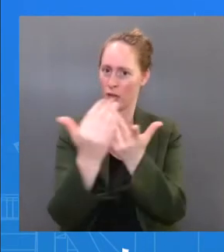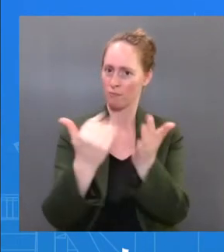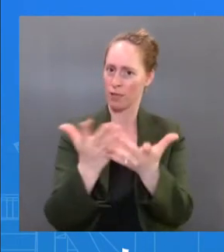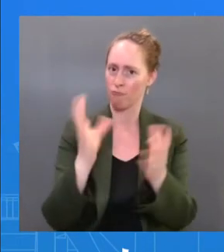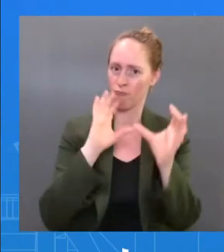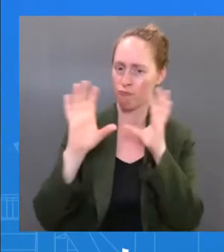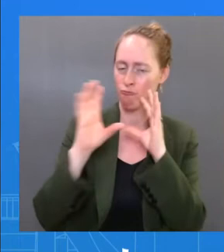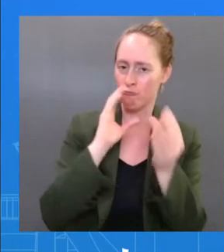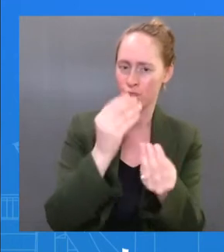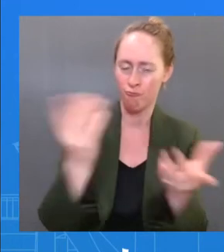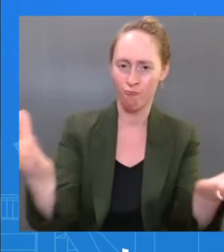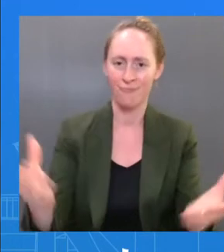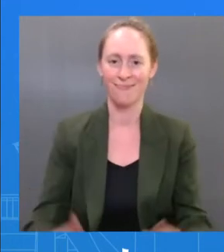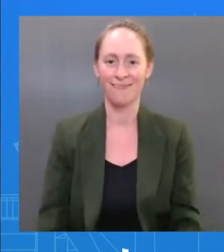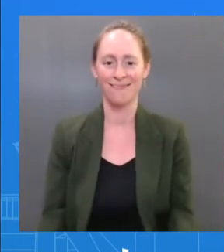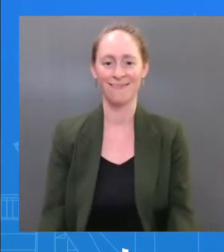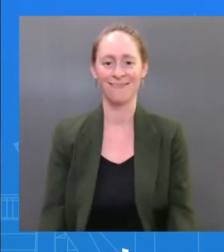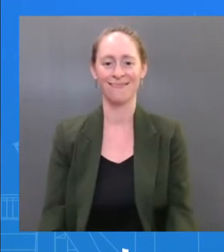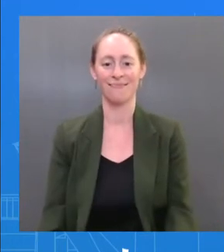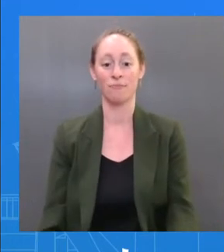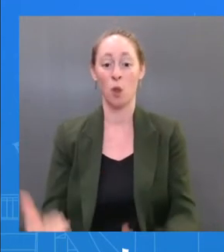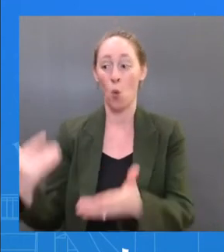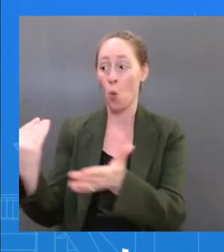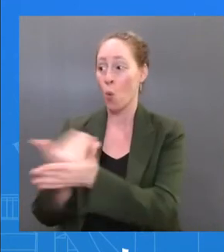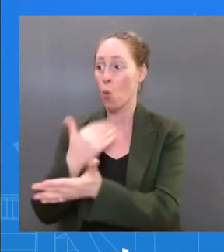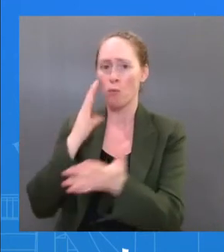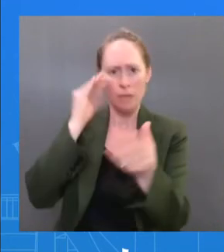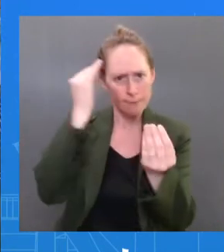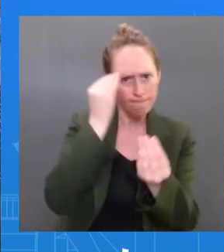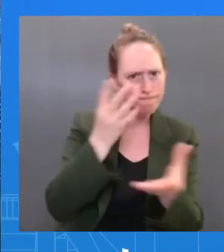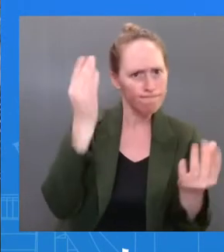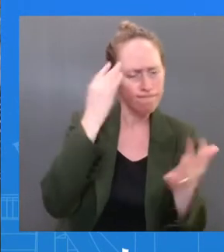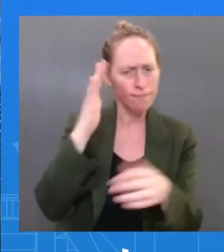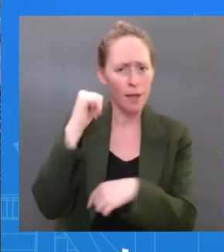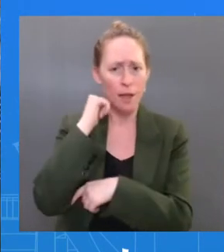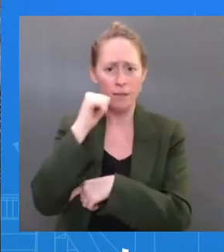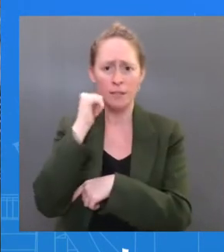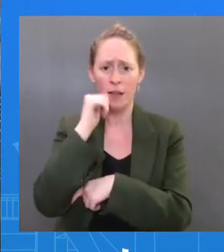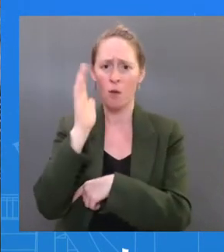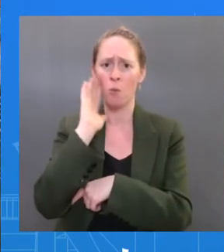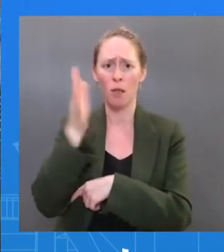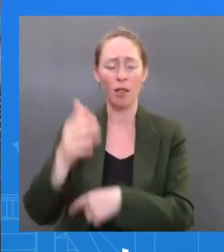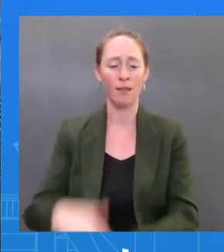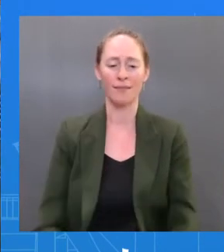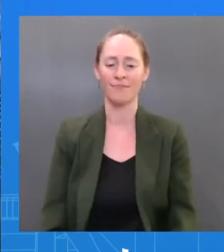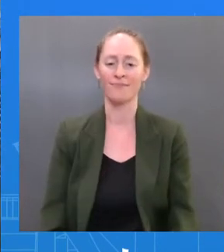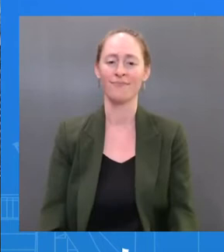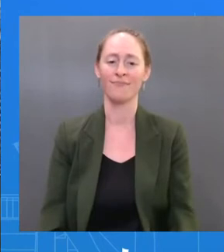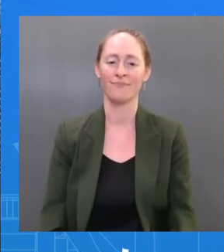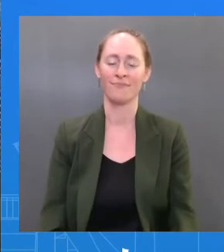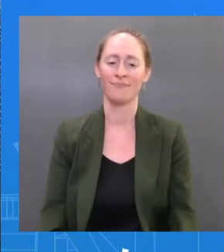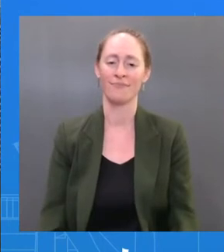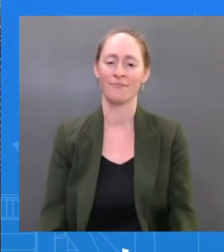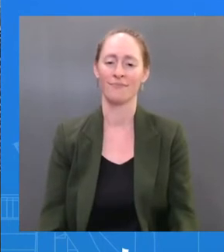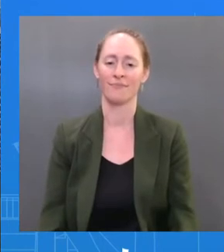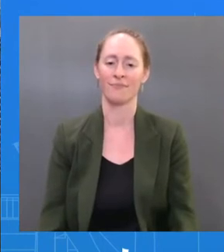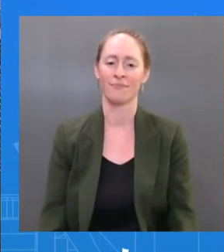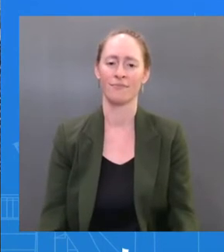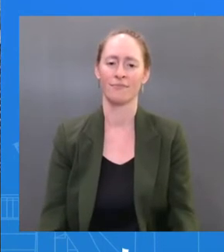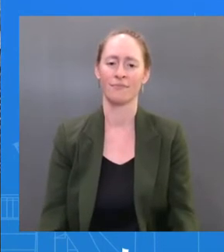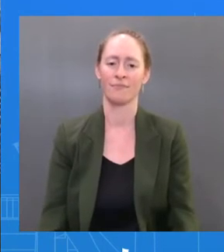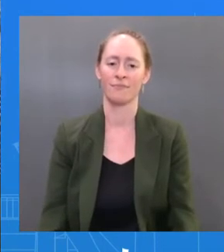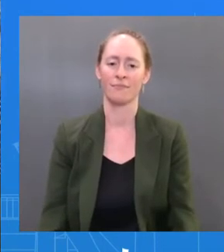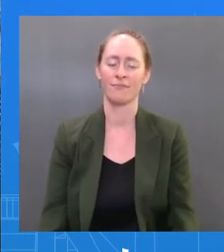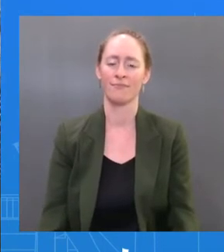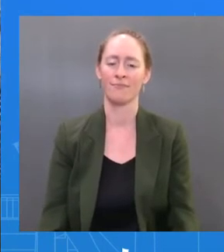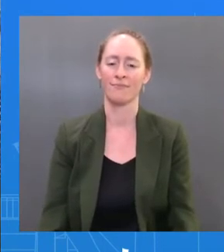updates from his doctor on — on his status. In terms of the search for close contacts, I understand that's underway now. But I — there should